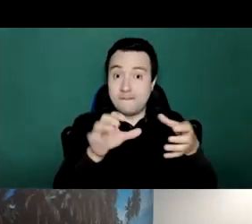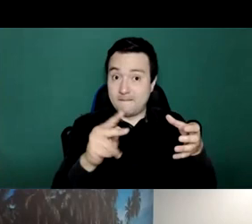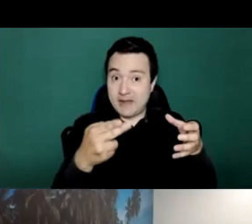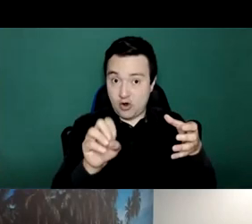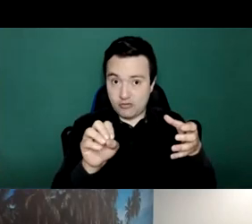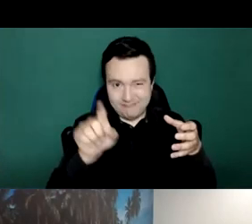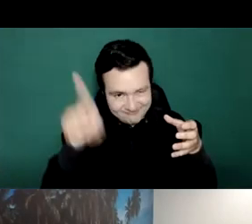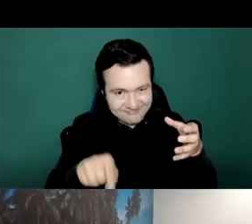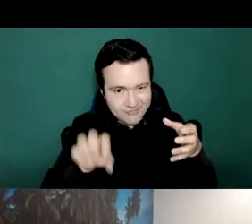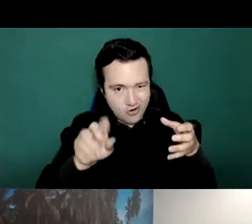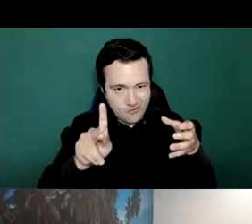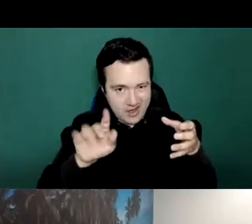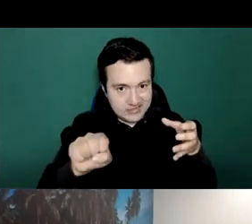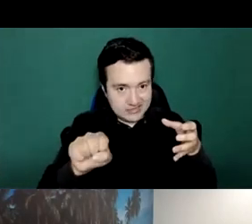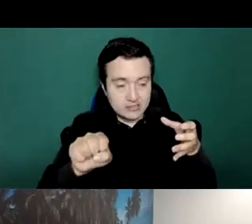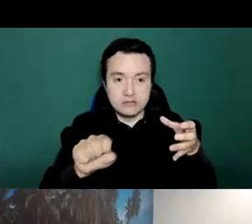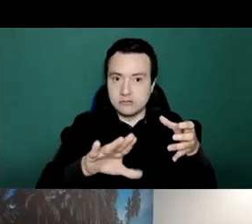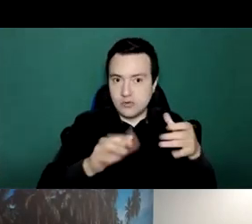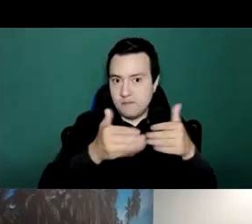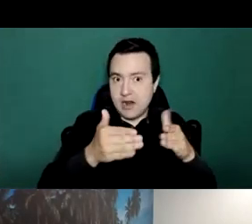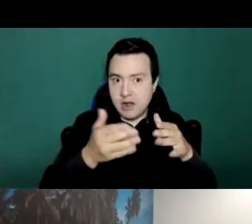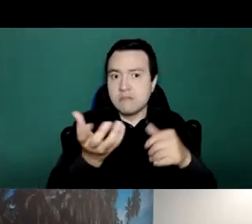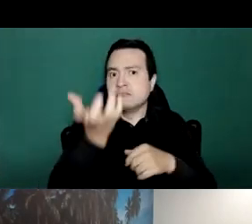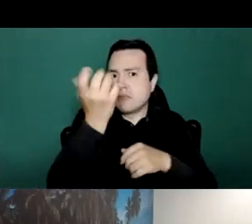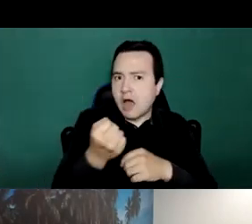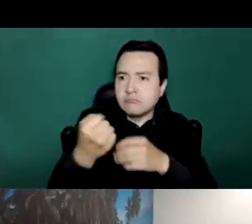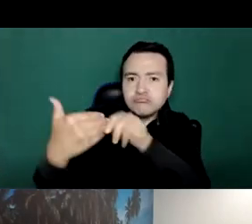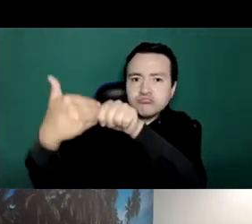we've been working with uh different protocols